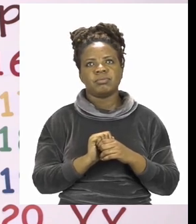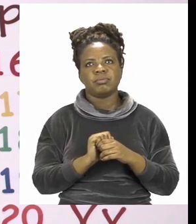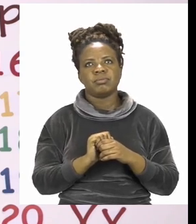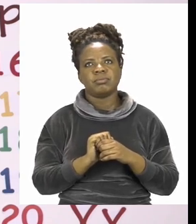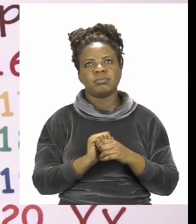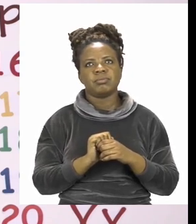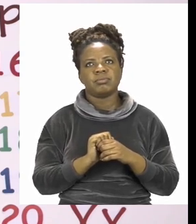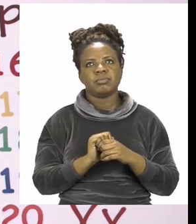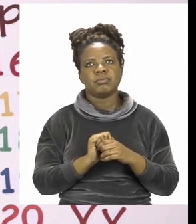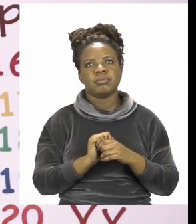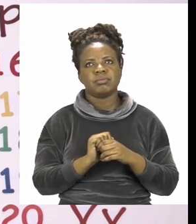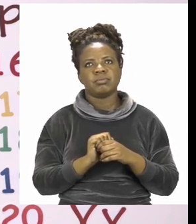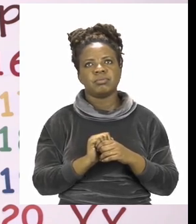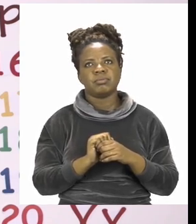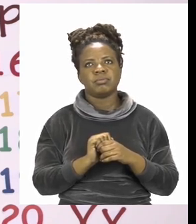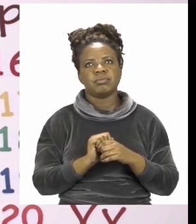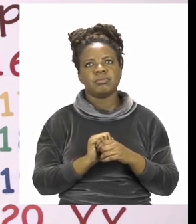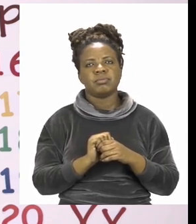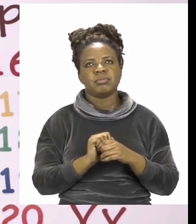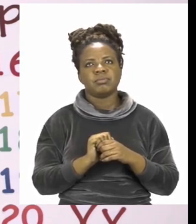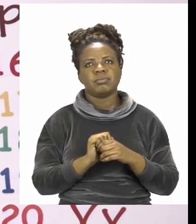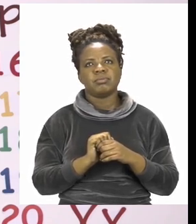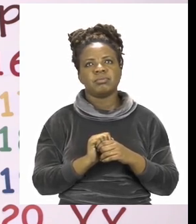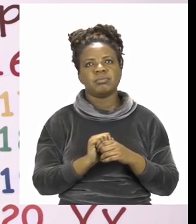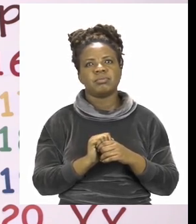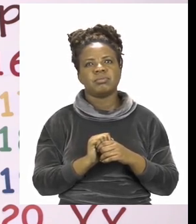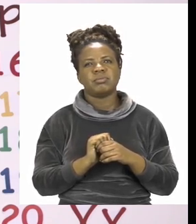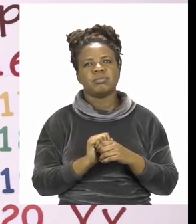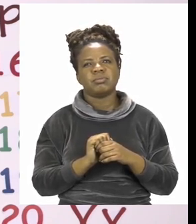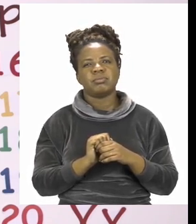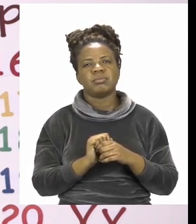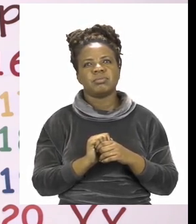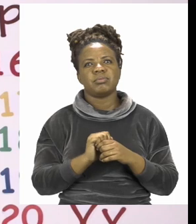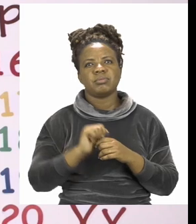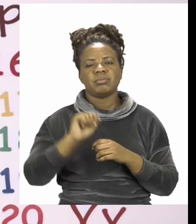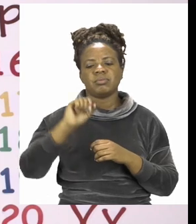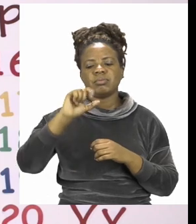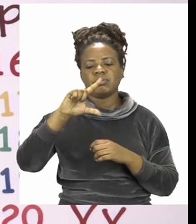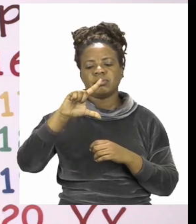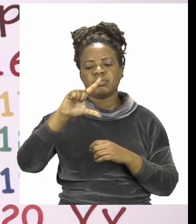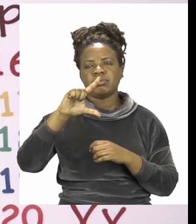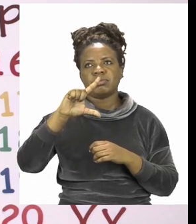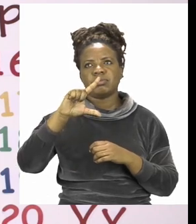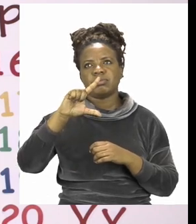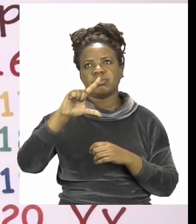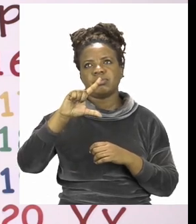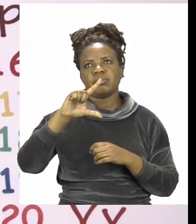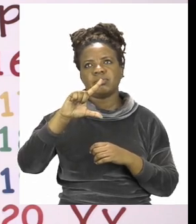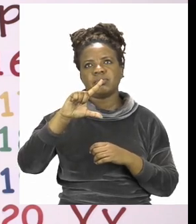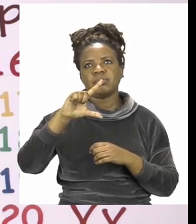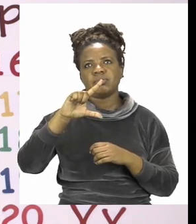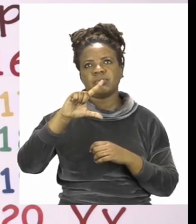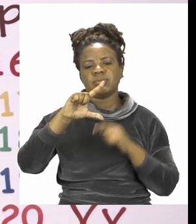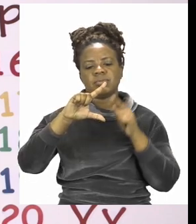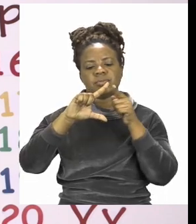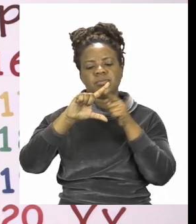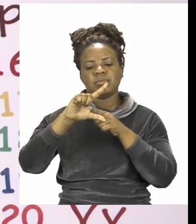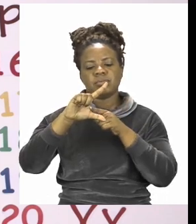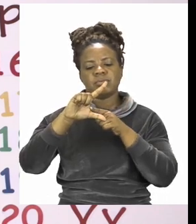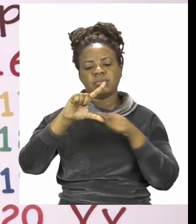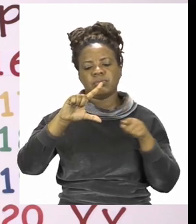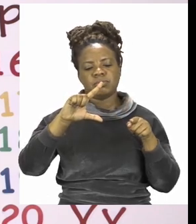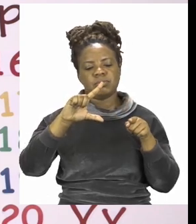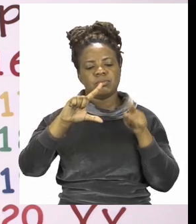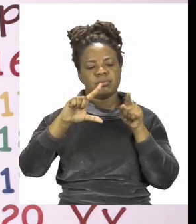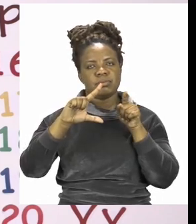need to put his mouth in the right direction. So we are going to say bigger than and